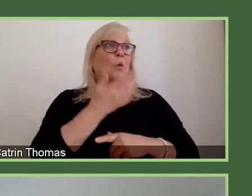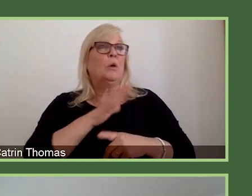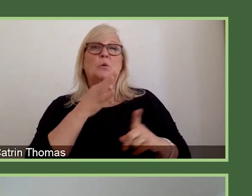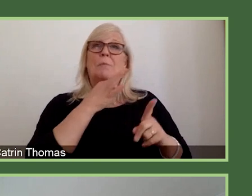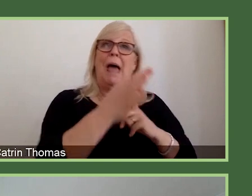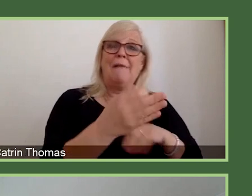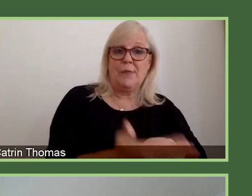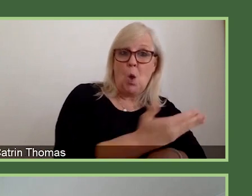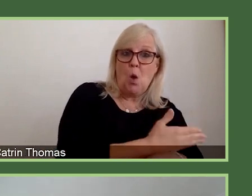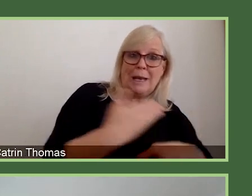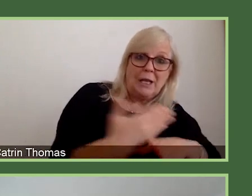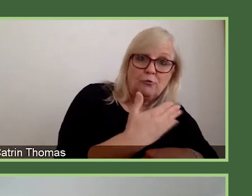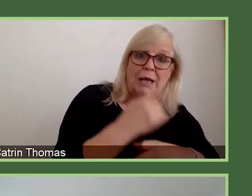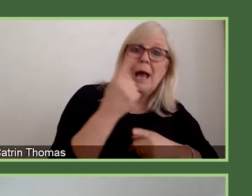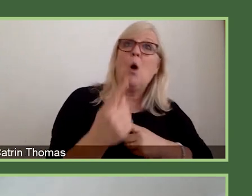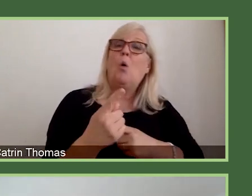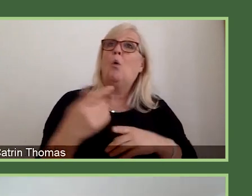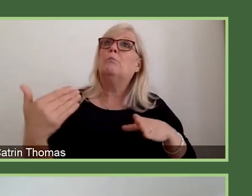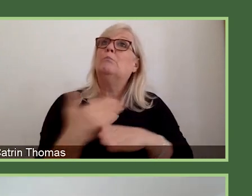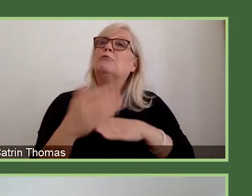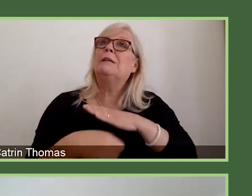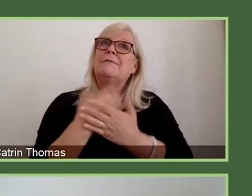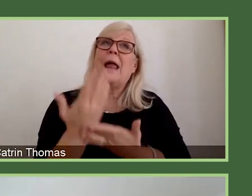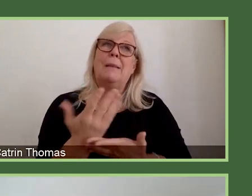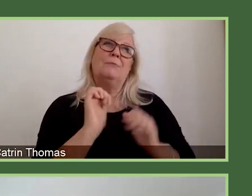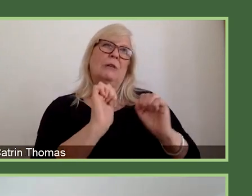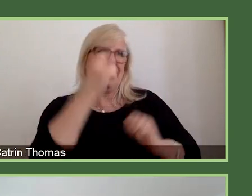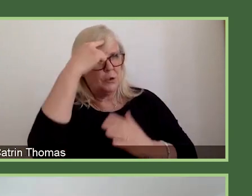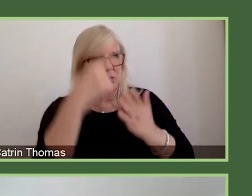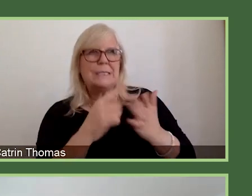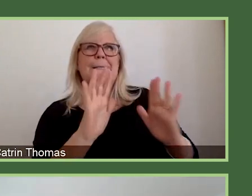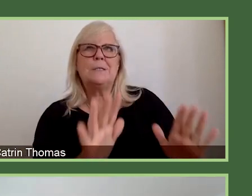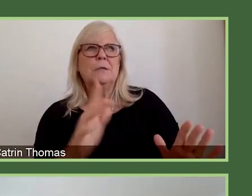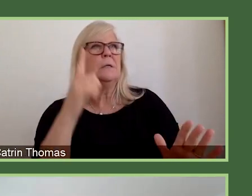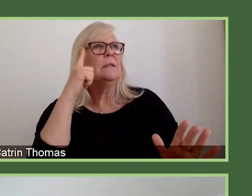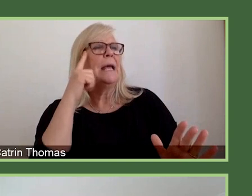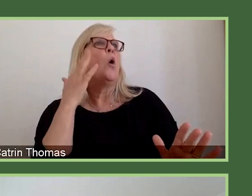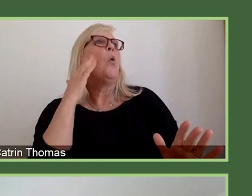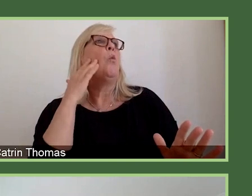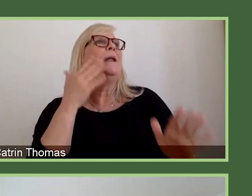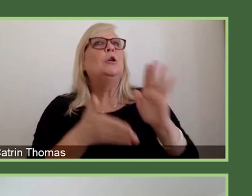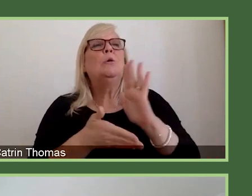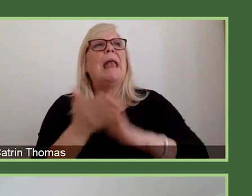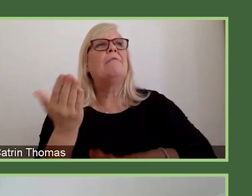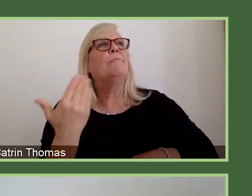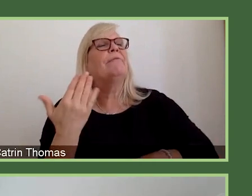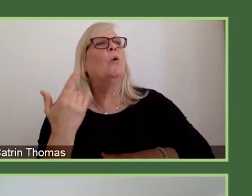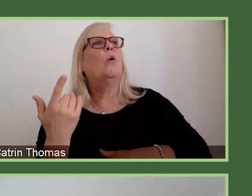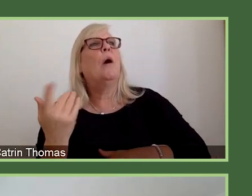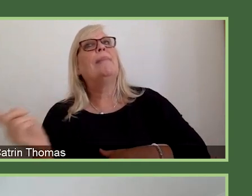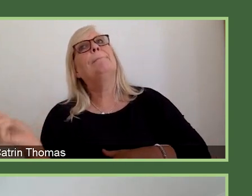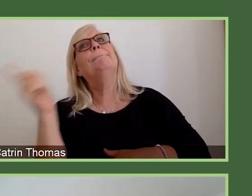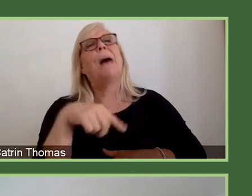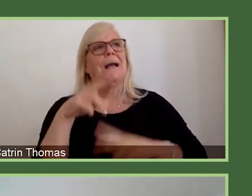will be a matter of judgment for you, essentially for when you left your research career previously.